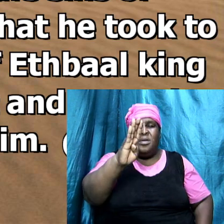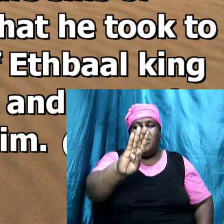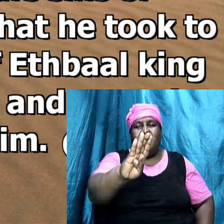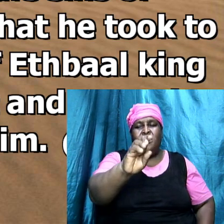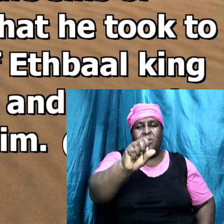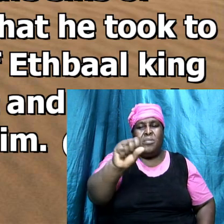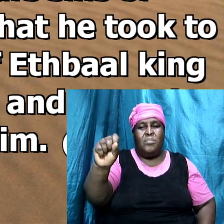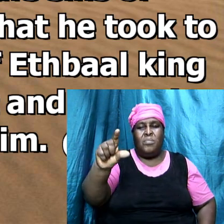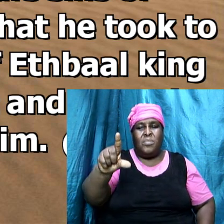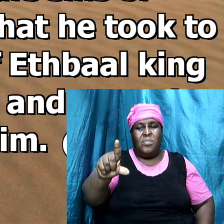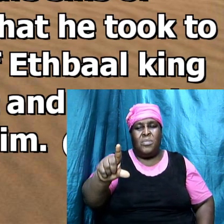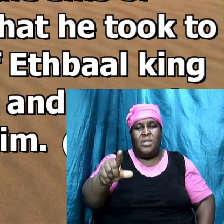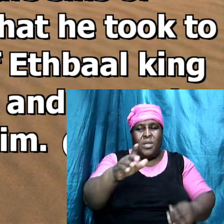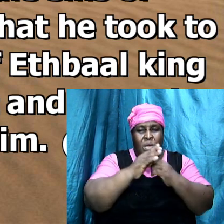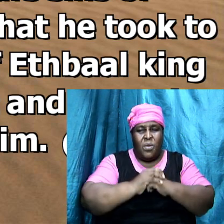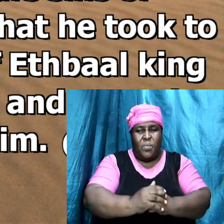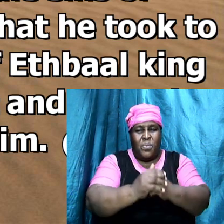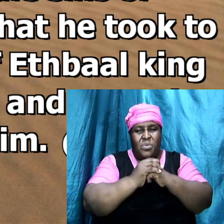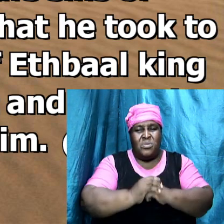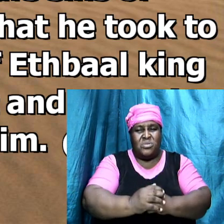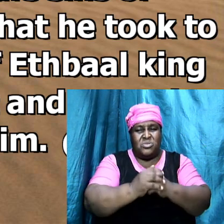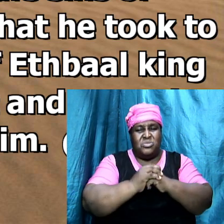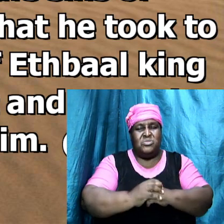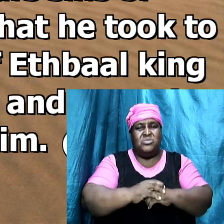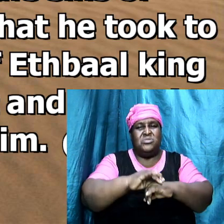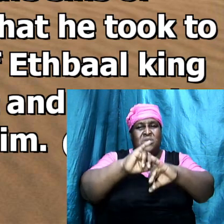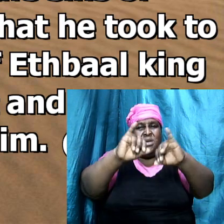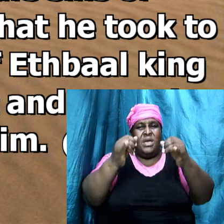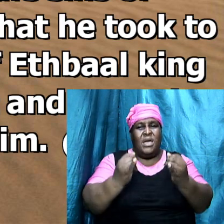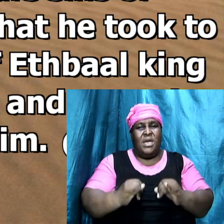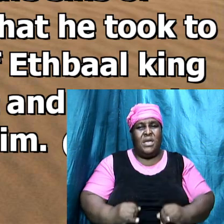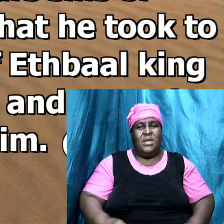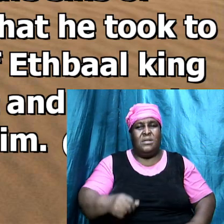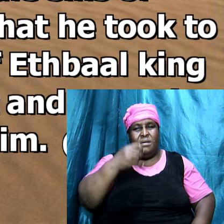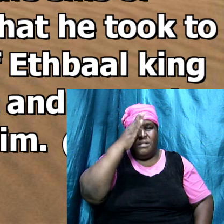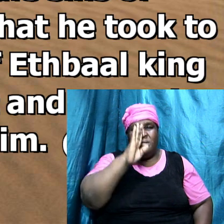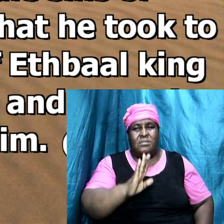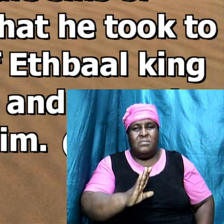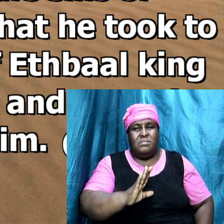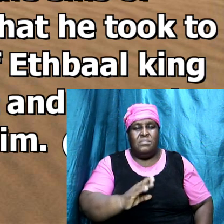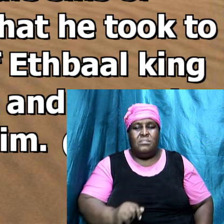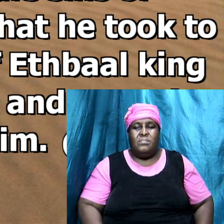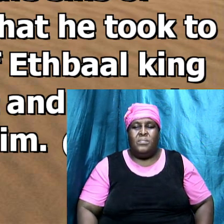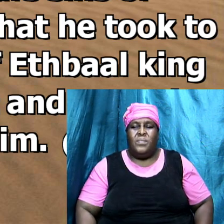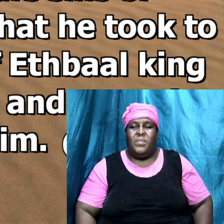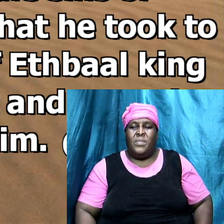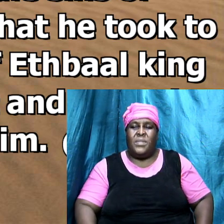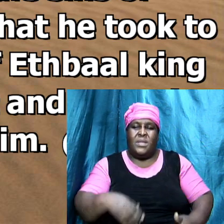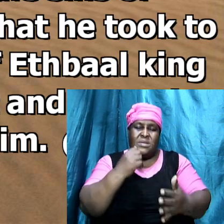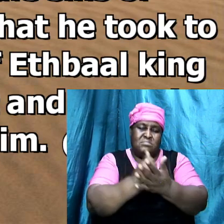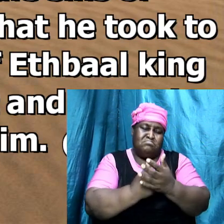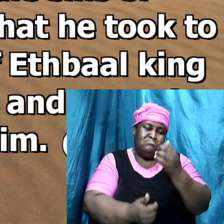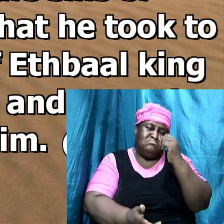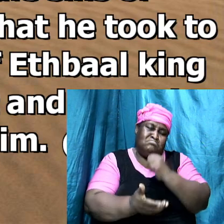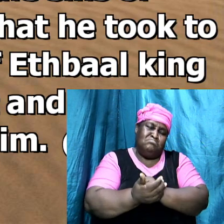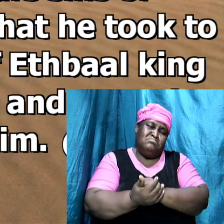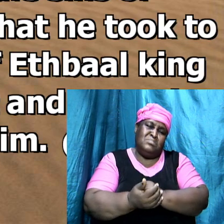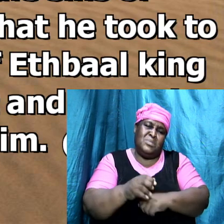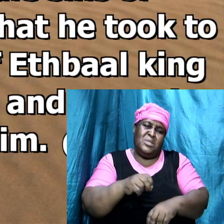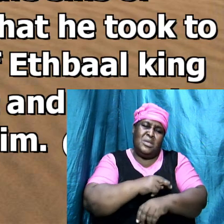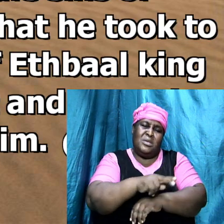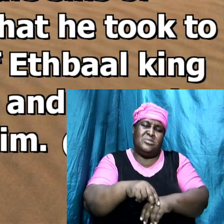Aab means one like father or stamped with the nature of his father